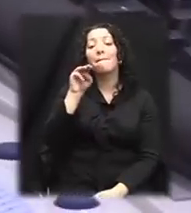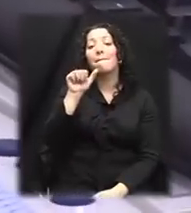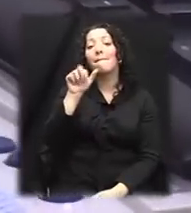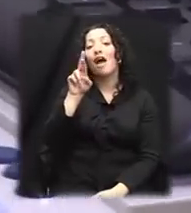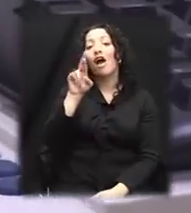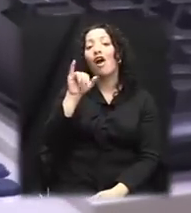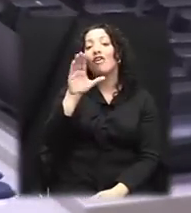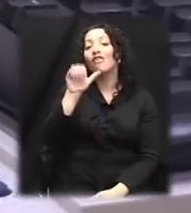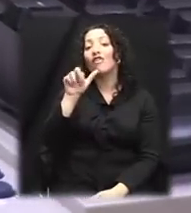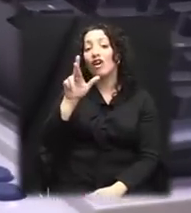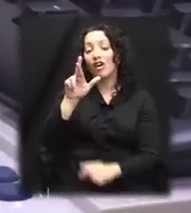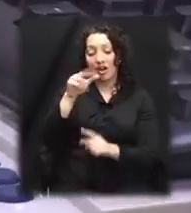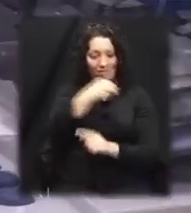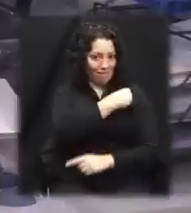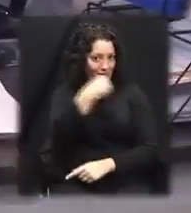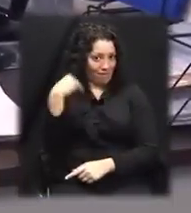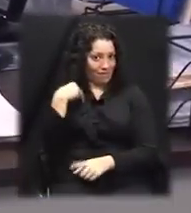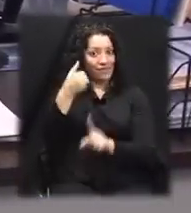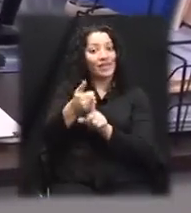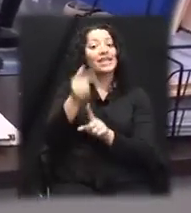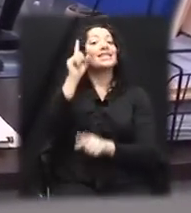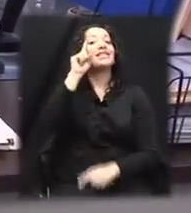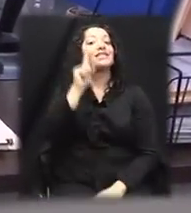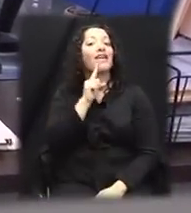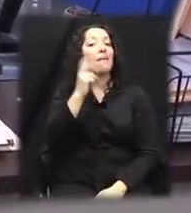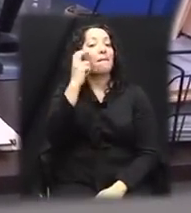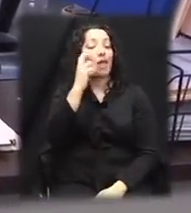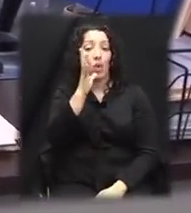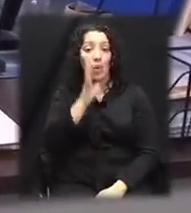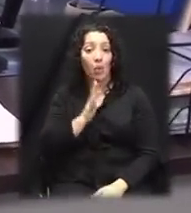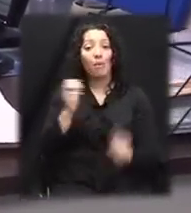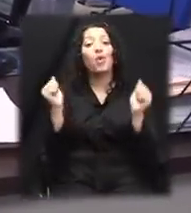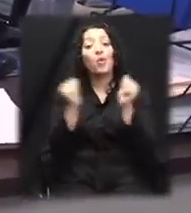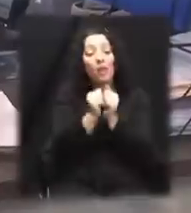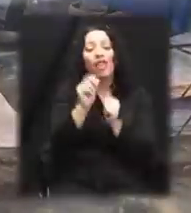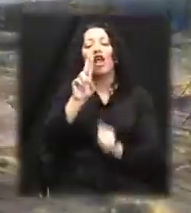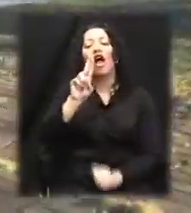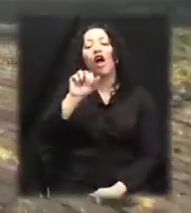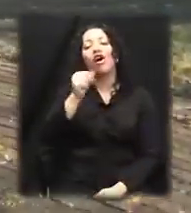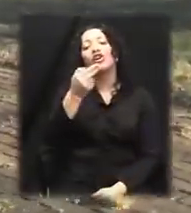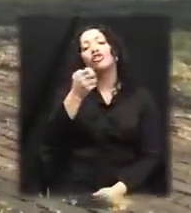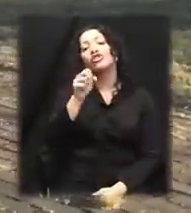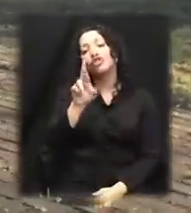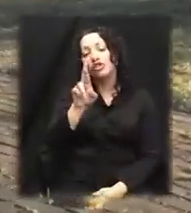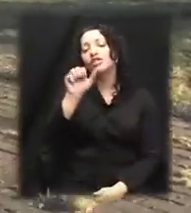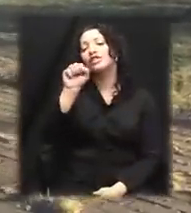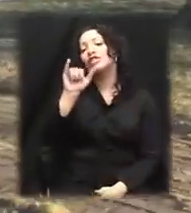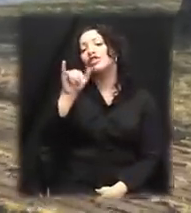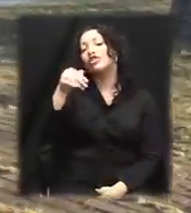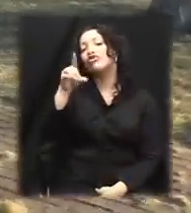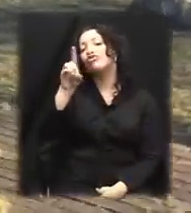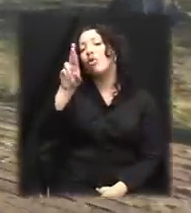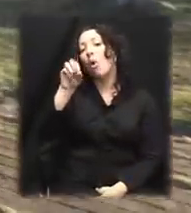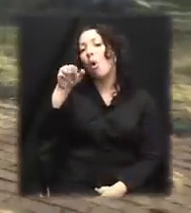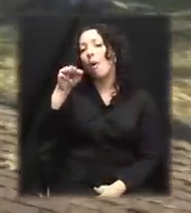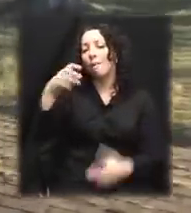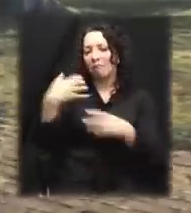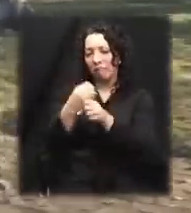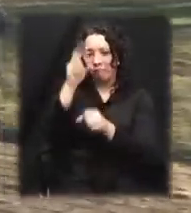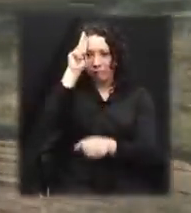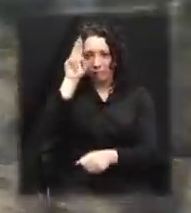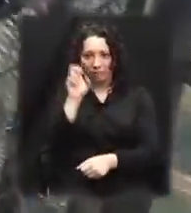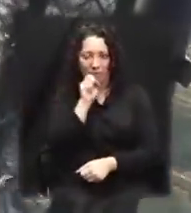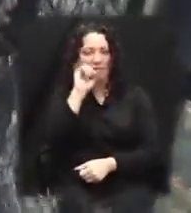Maricar is a deafblind woman with Usher syndrome. Usher syndrome is a genetic disorder causing hearing and vision loss.